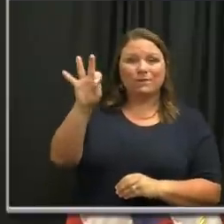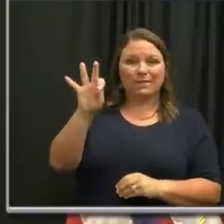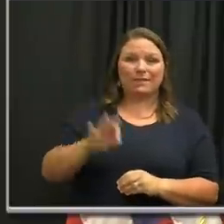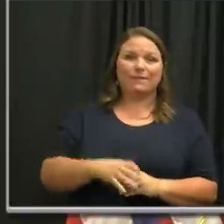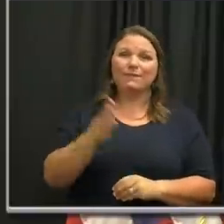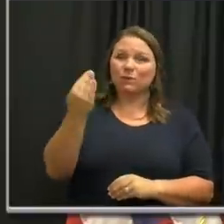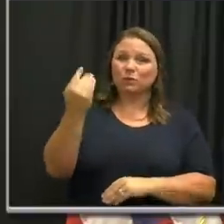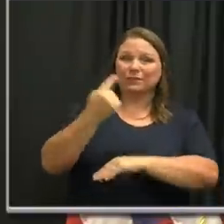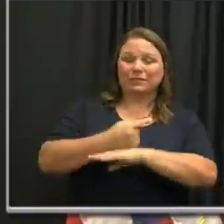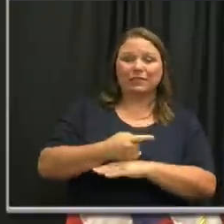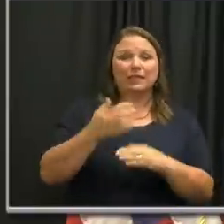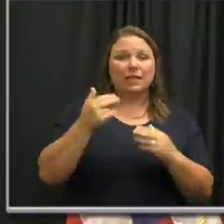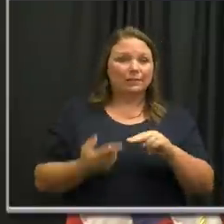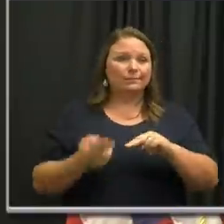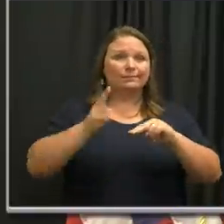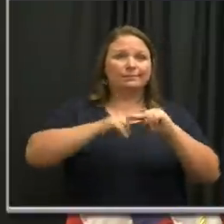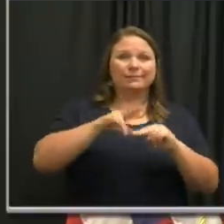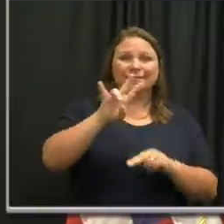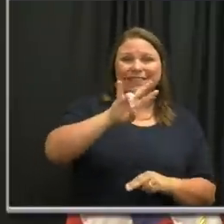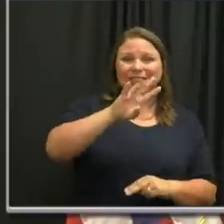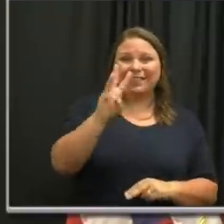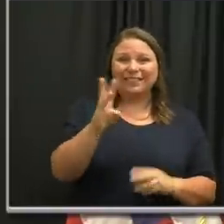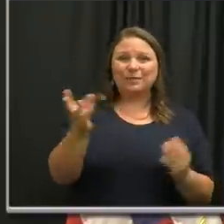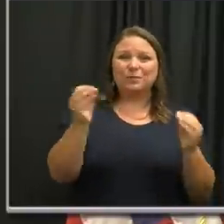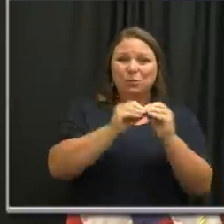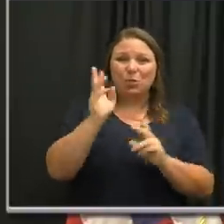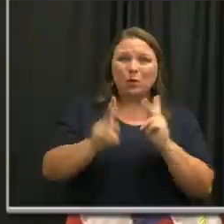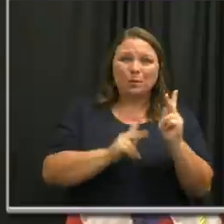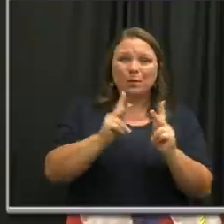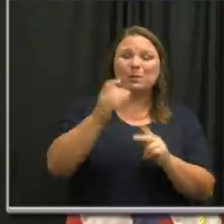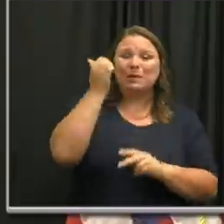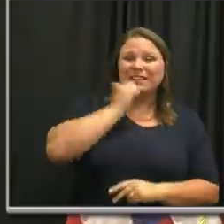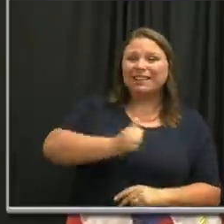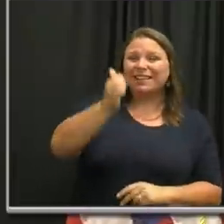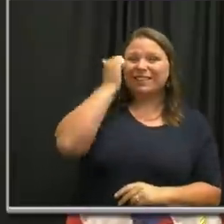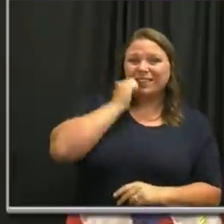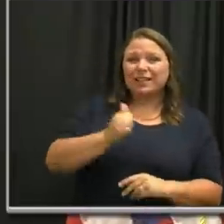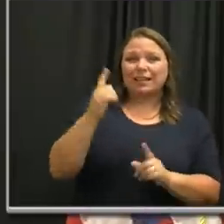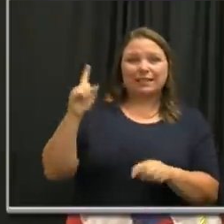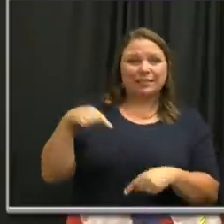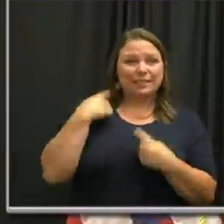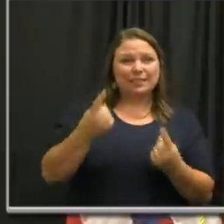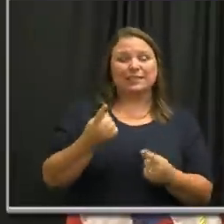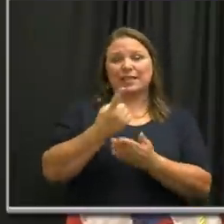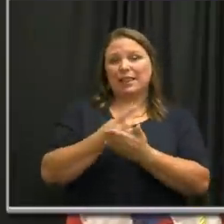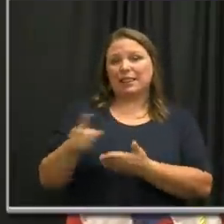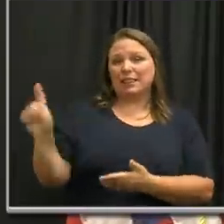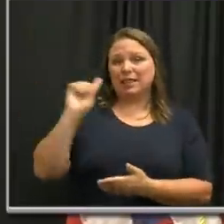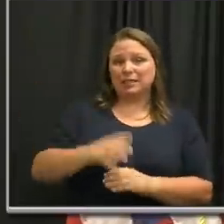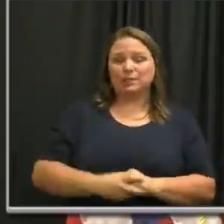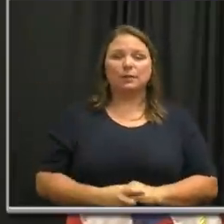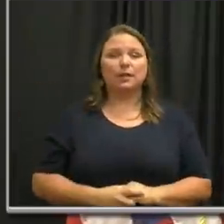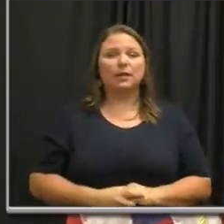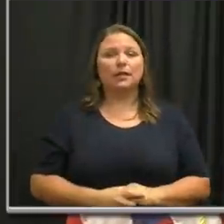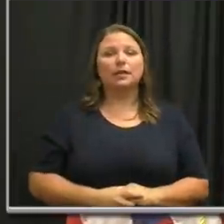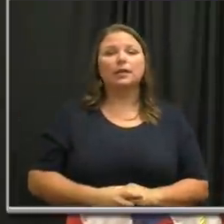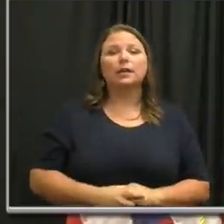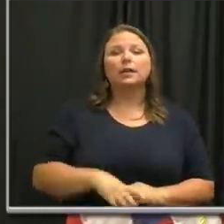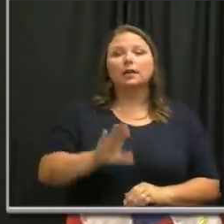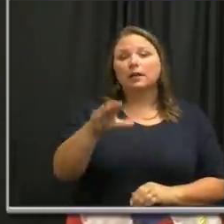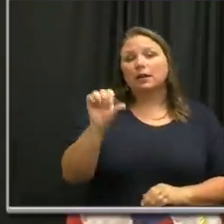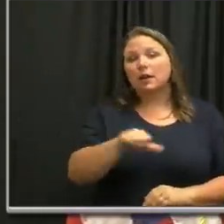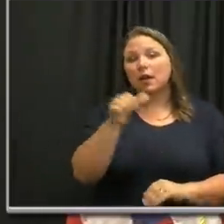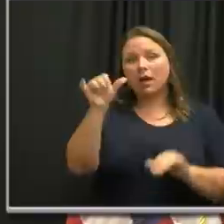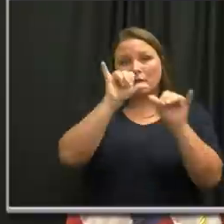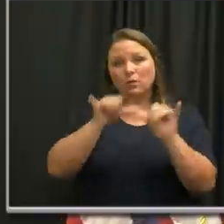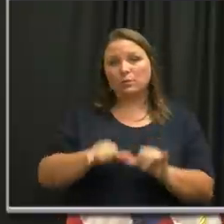That's an increase of 76 more cases per day since last week. Now, here's how other